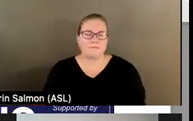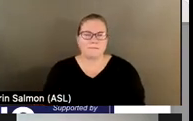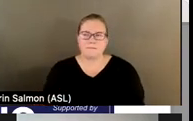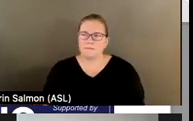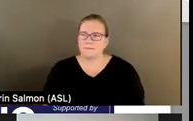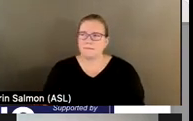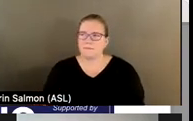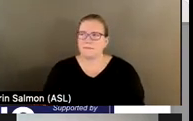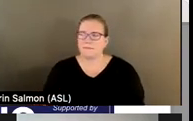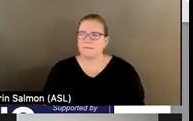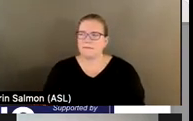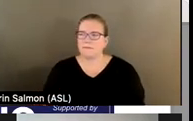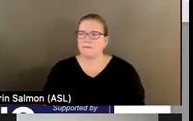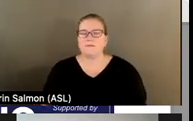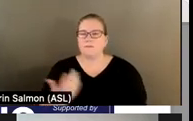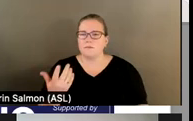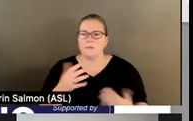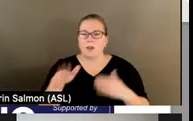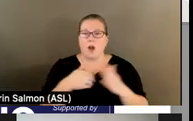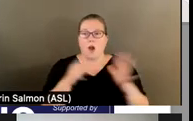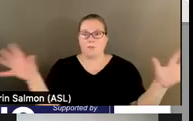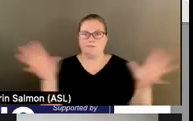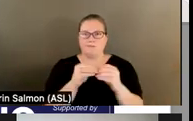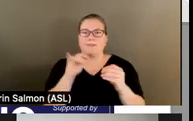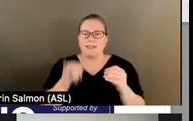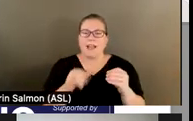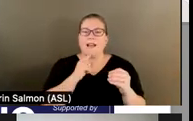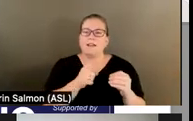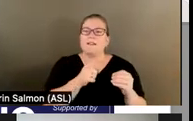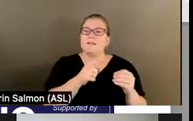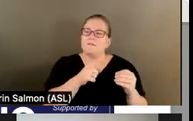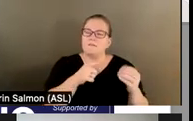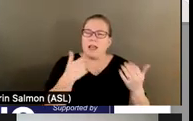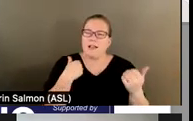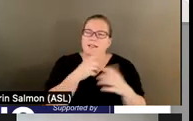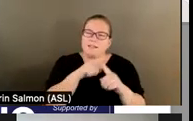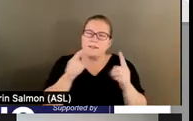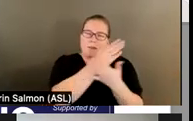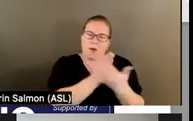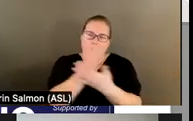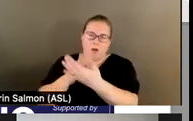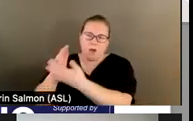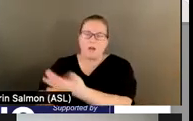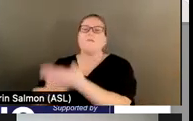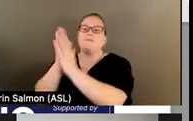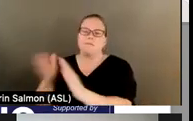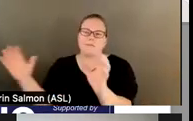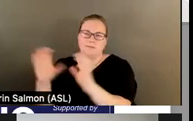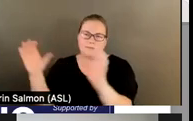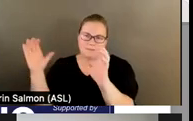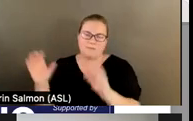All of this is accomplished through a path to certification. Phase one is the beginning.